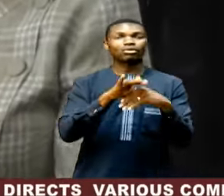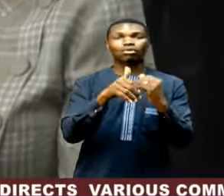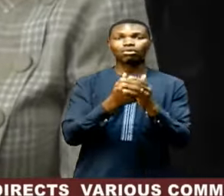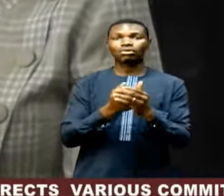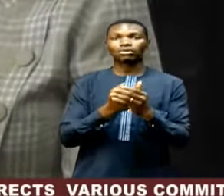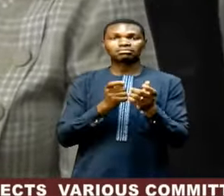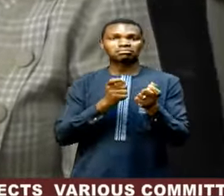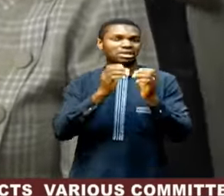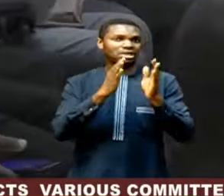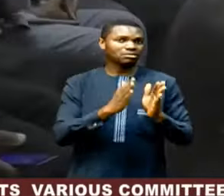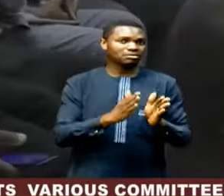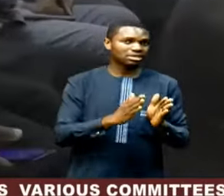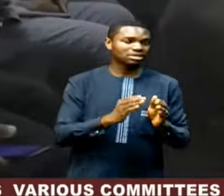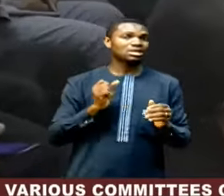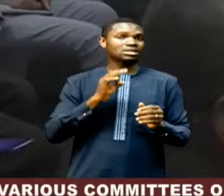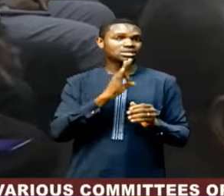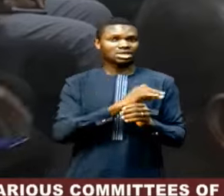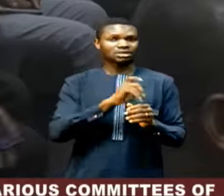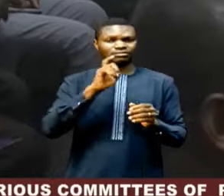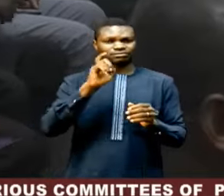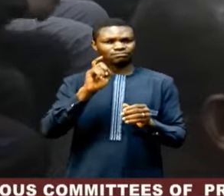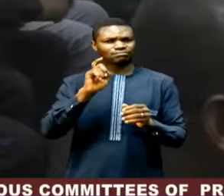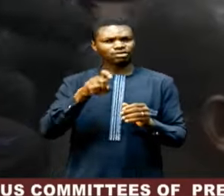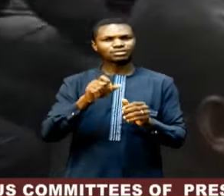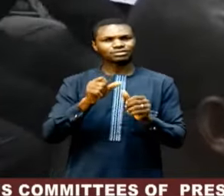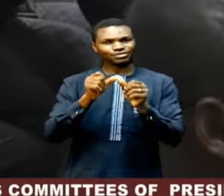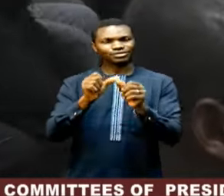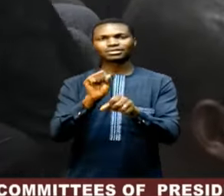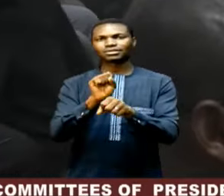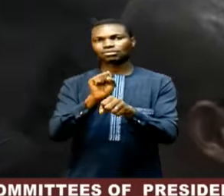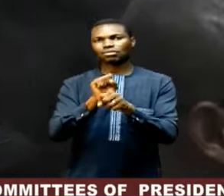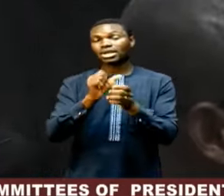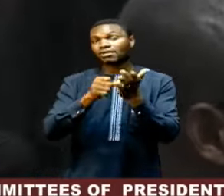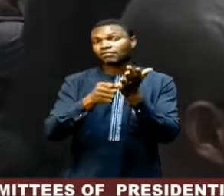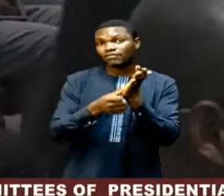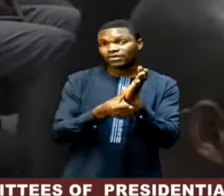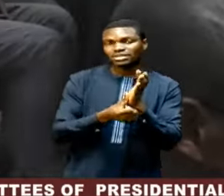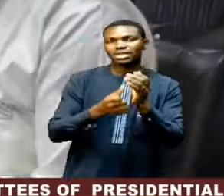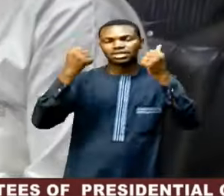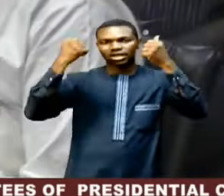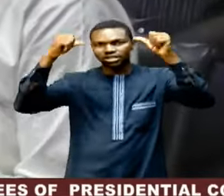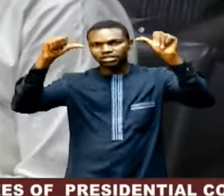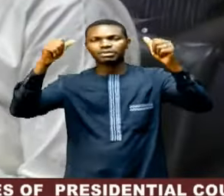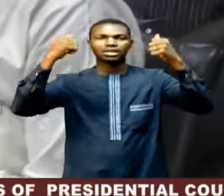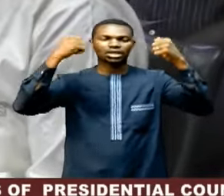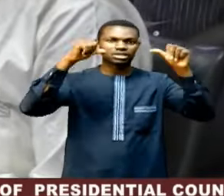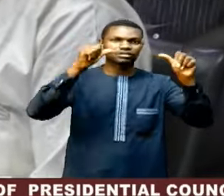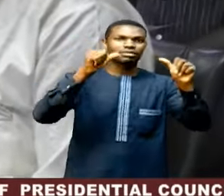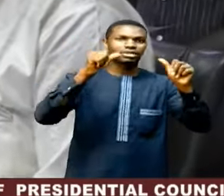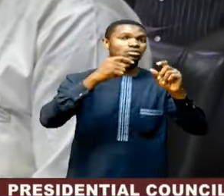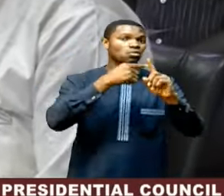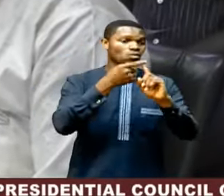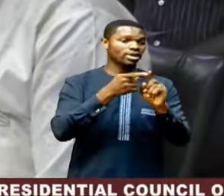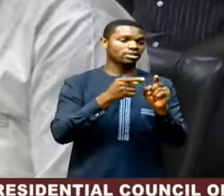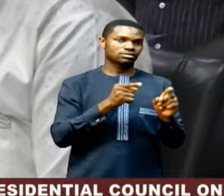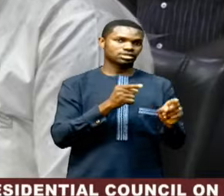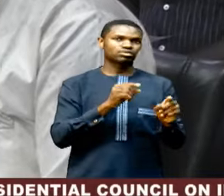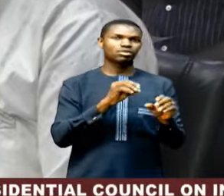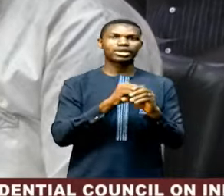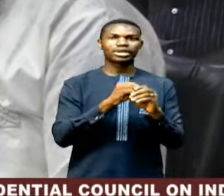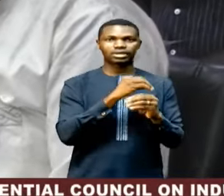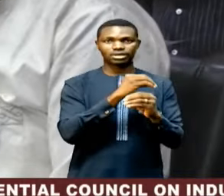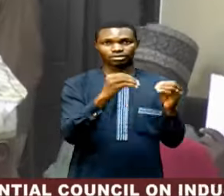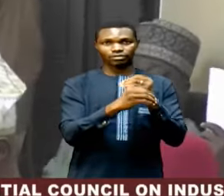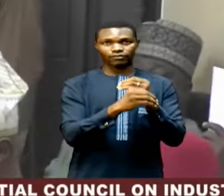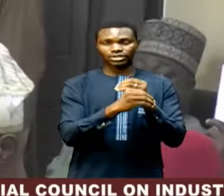and hard working. She highlighted some of the accomplishments and milestones achieved under her leadership, crediting them to the